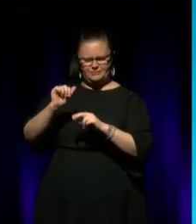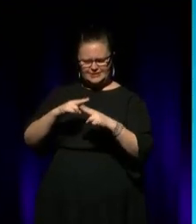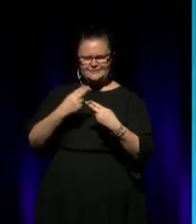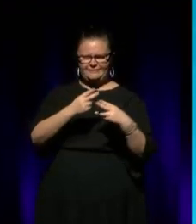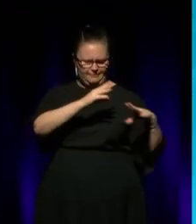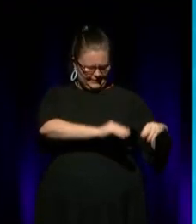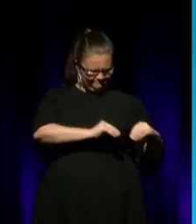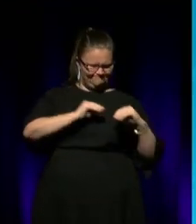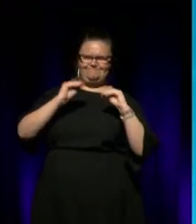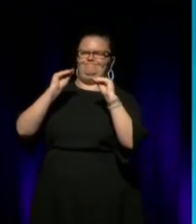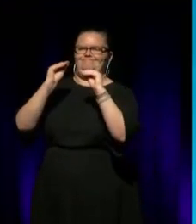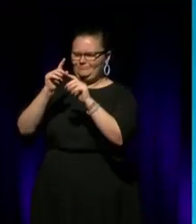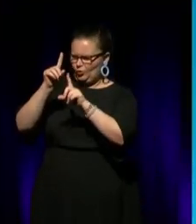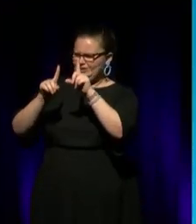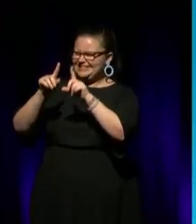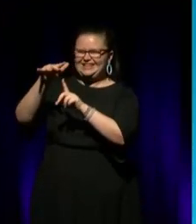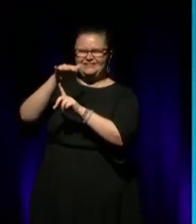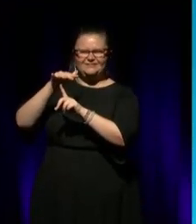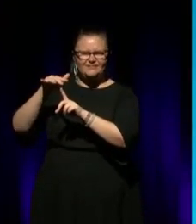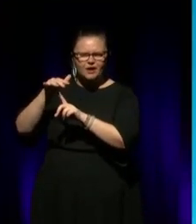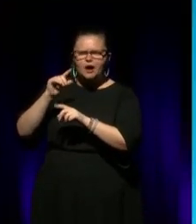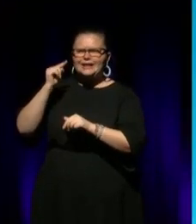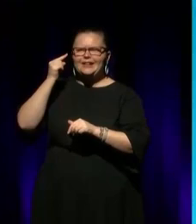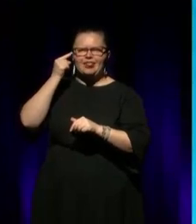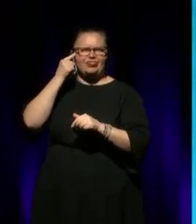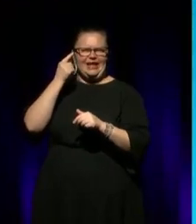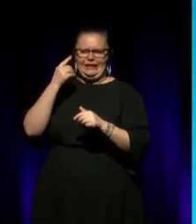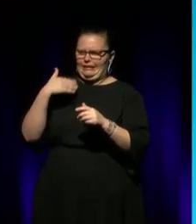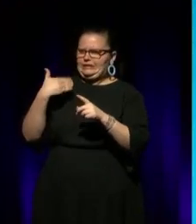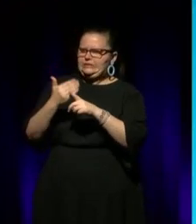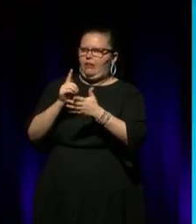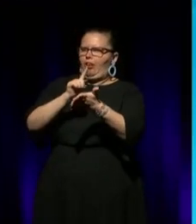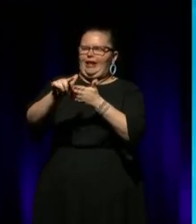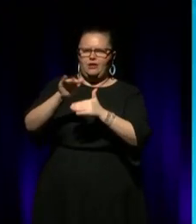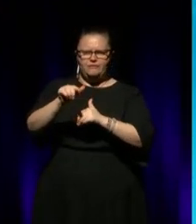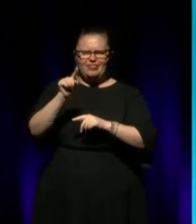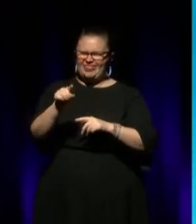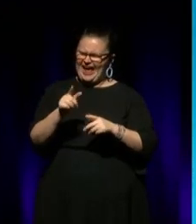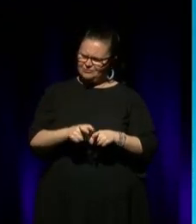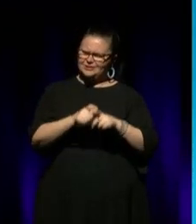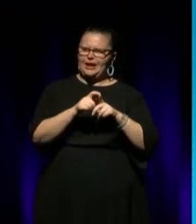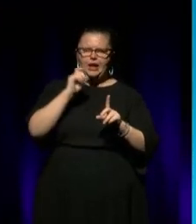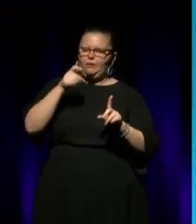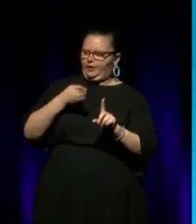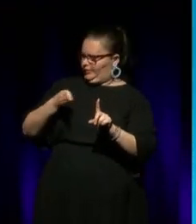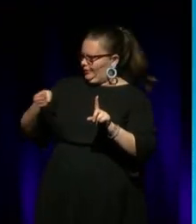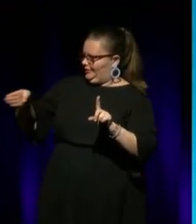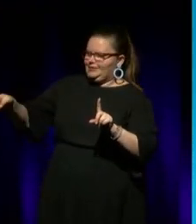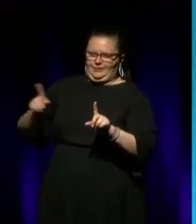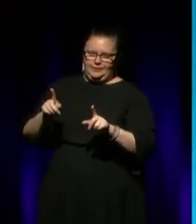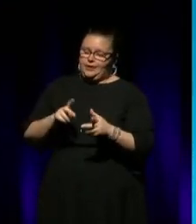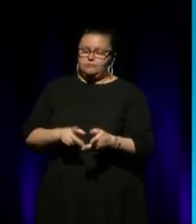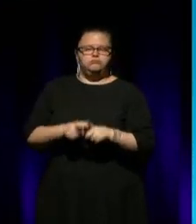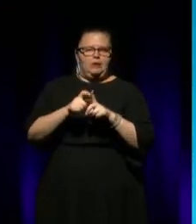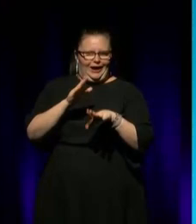to be in an urban environment. Like, never thought about that two years later. And, you know... Anyway, I won't go into the struggles they had.